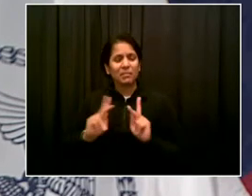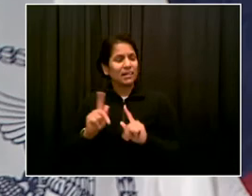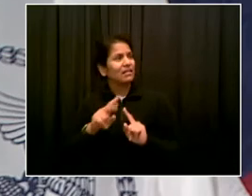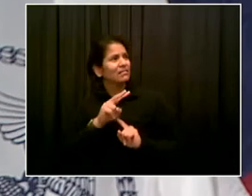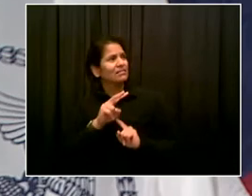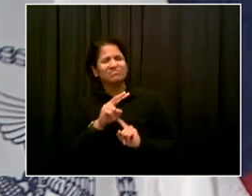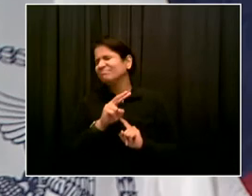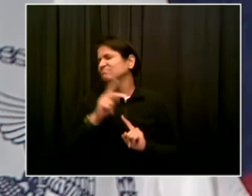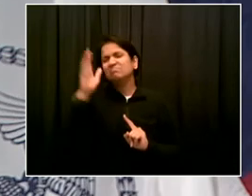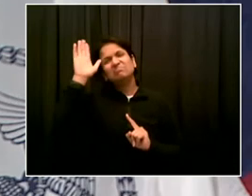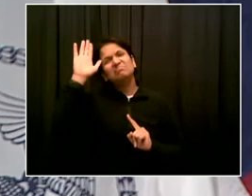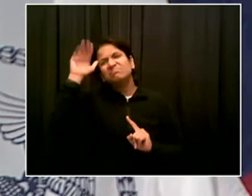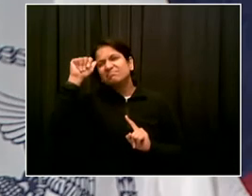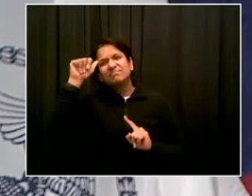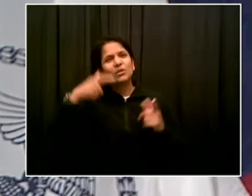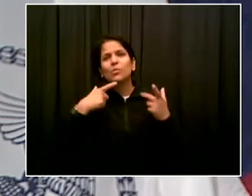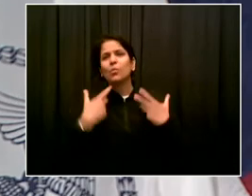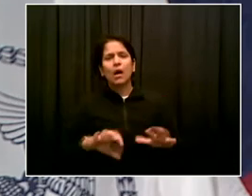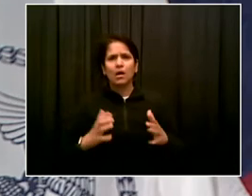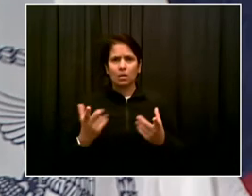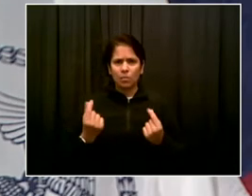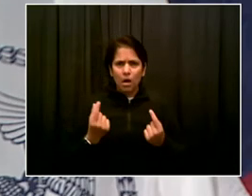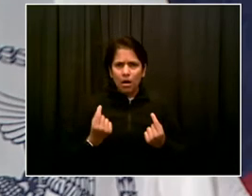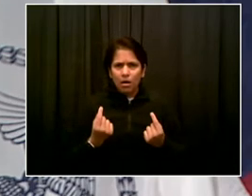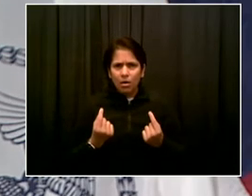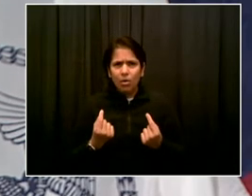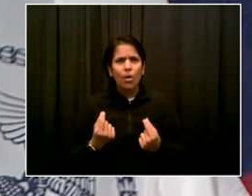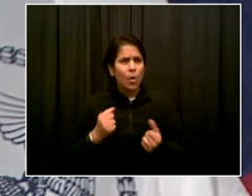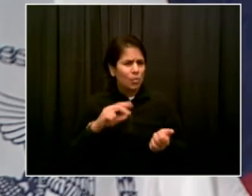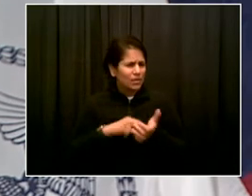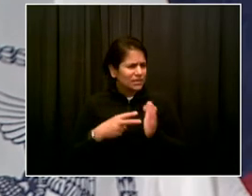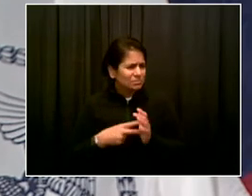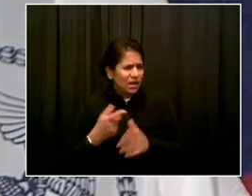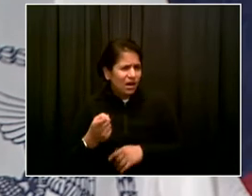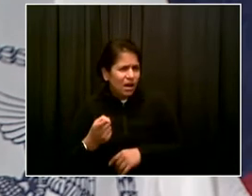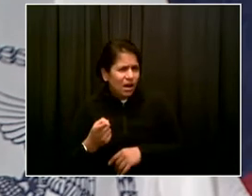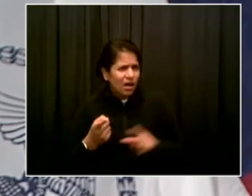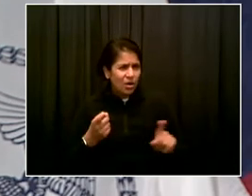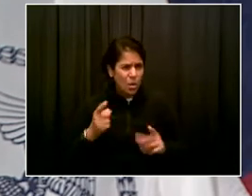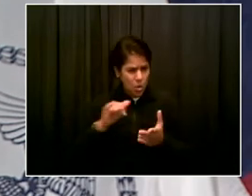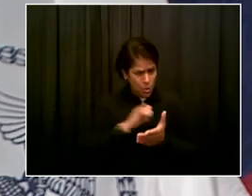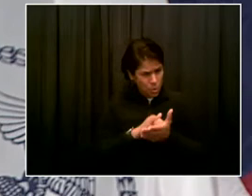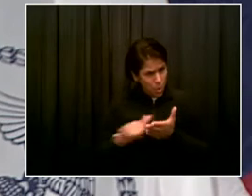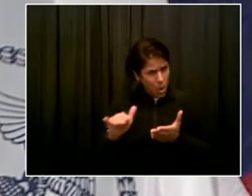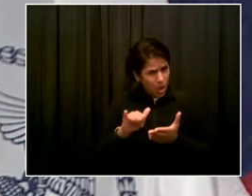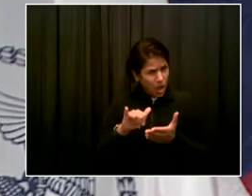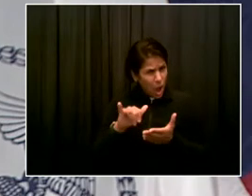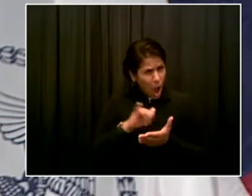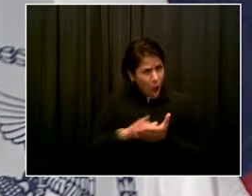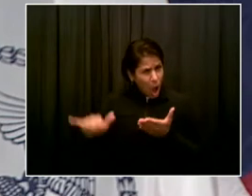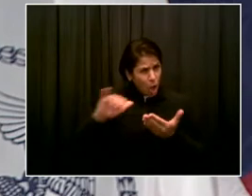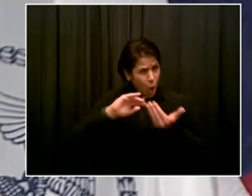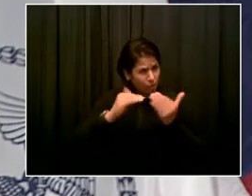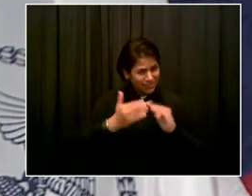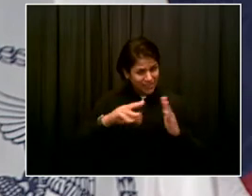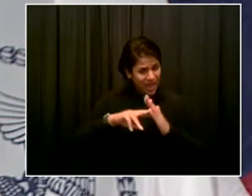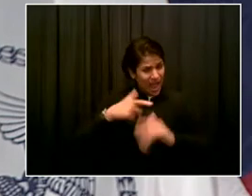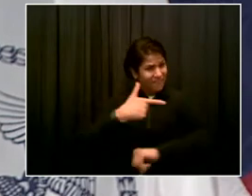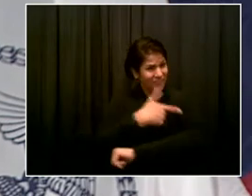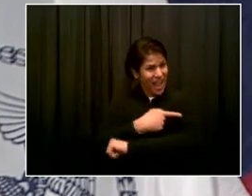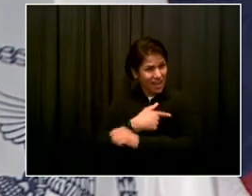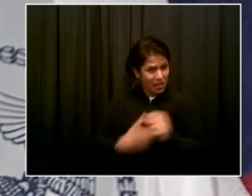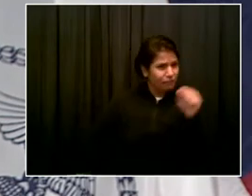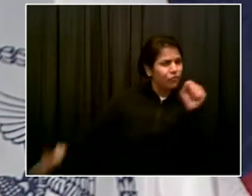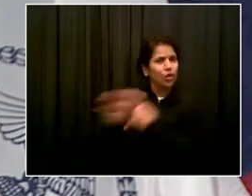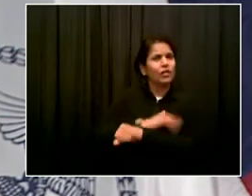York City doesn't reach herd immunity because you have a lot of New Yorkers who don't want to don't want to get the shot? It's a